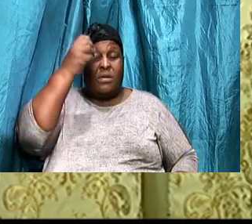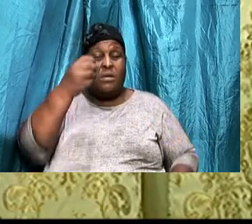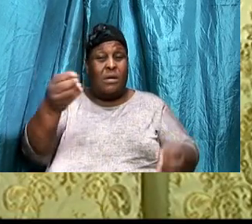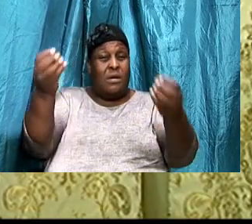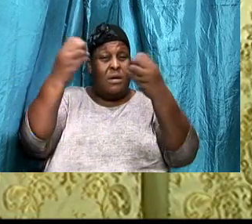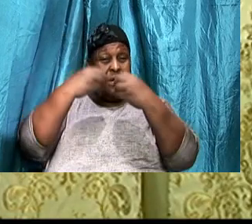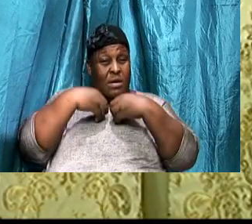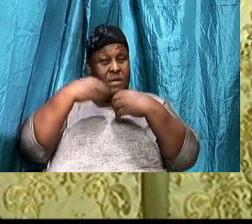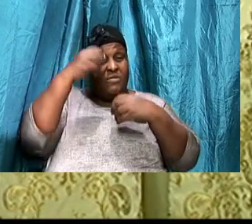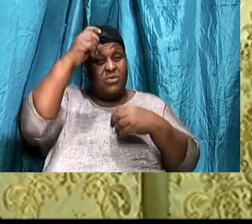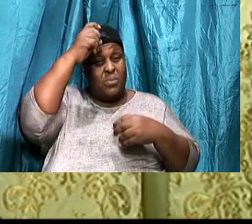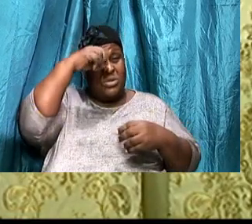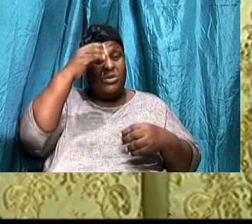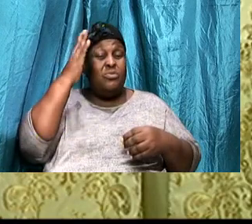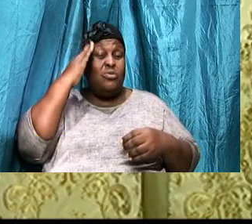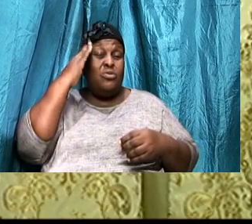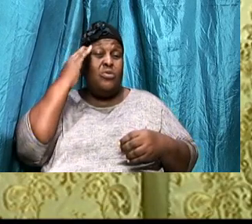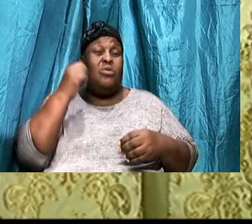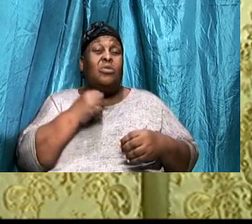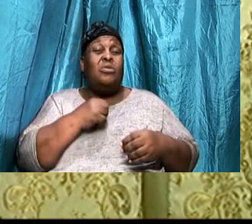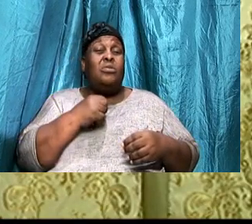We are talking about, The temple of God,